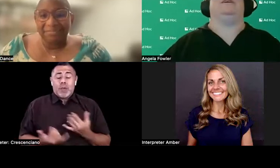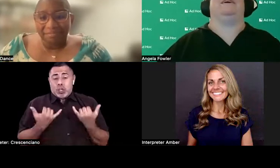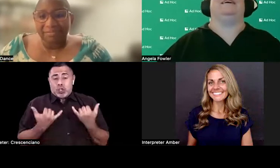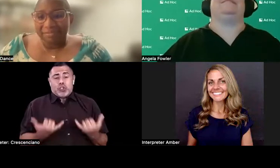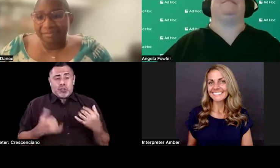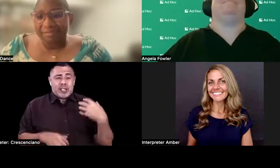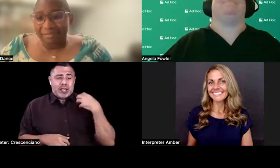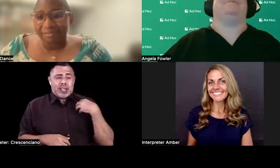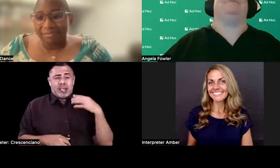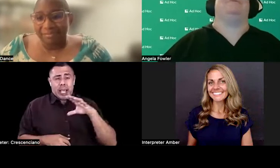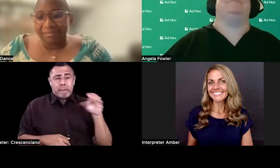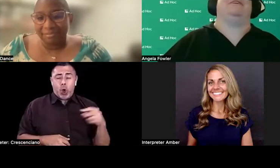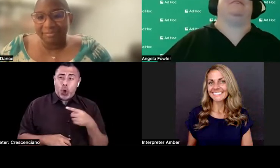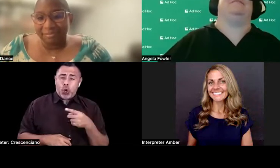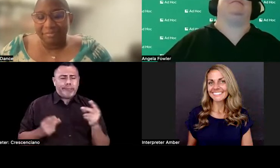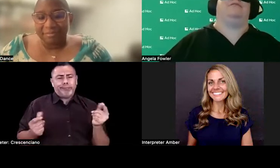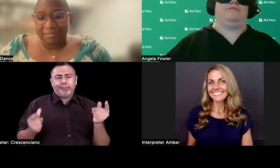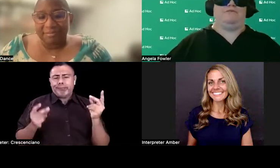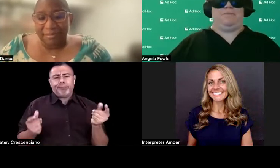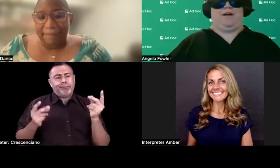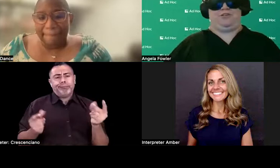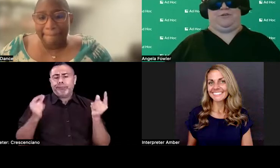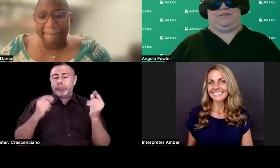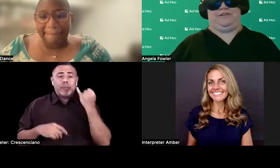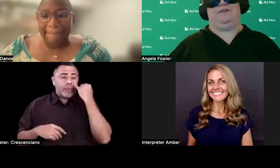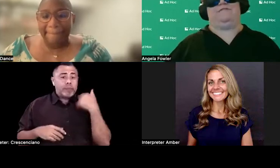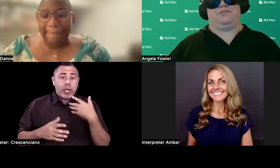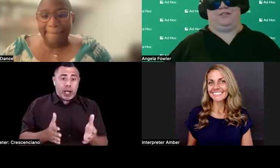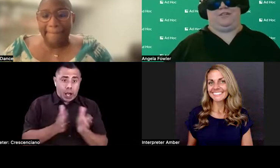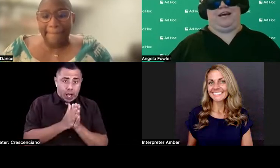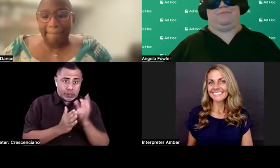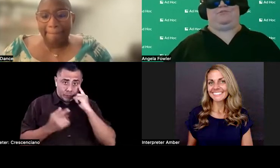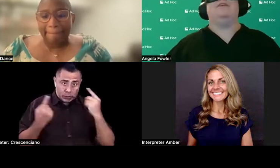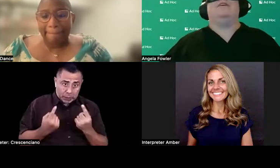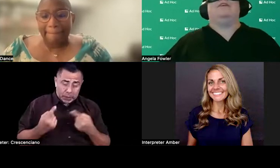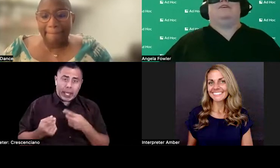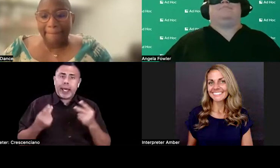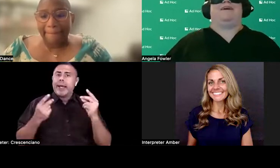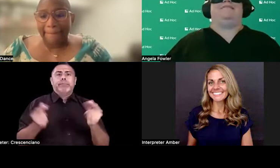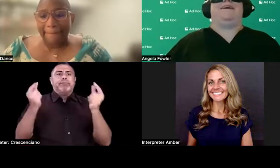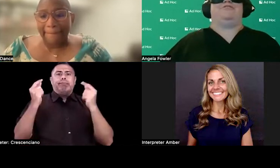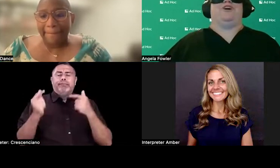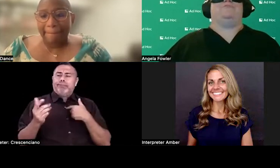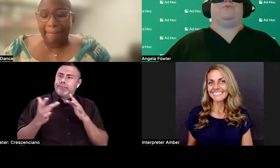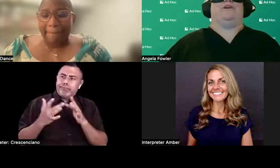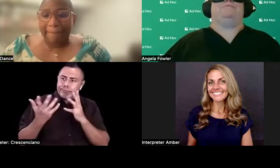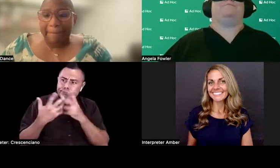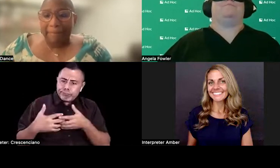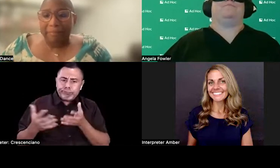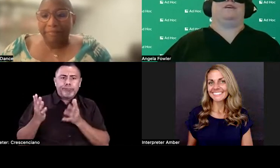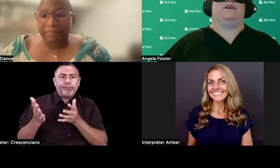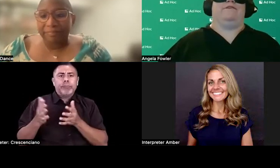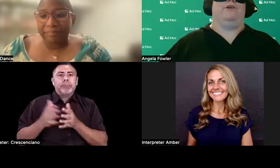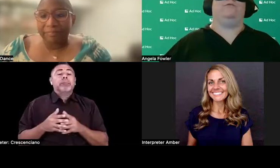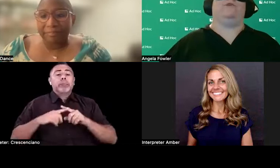When I ask them something, the response is quick. The conversation happens. But I've had jobs where